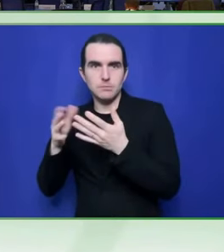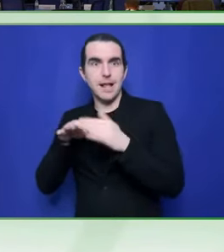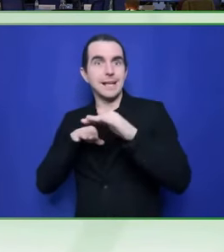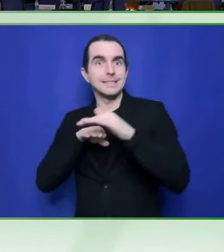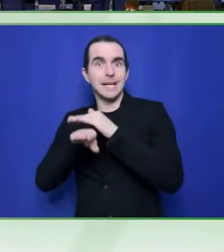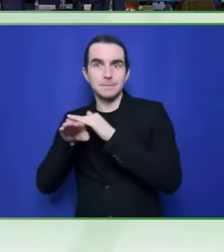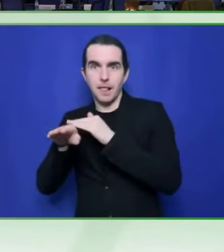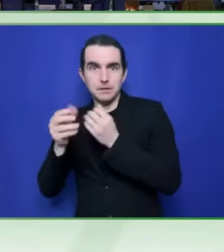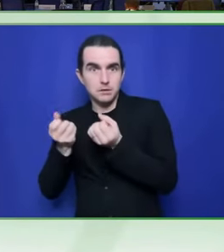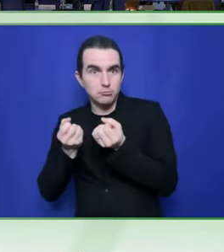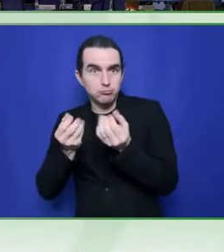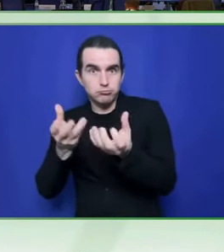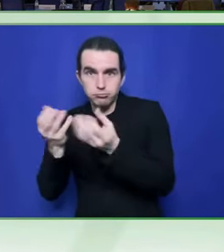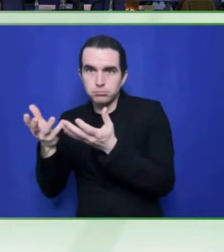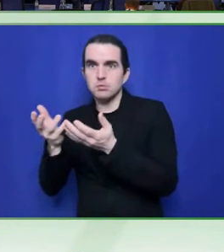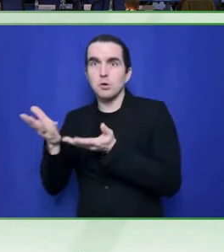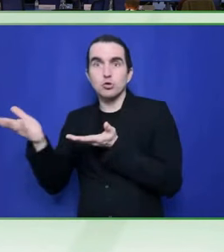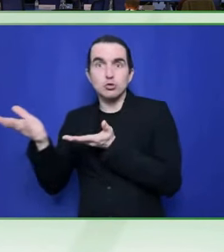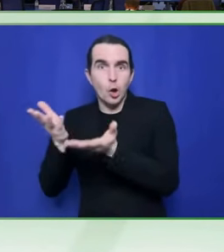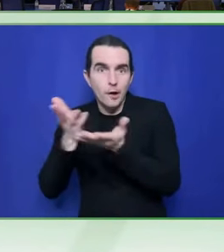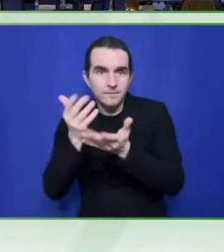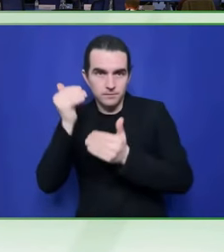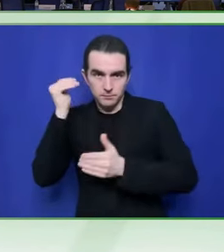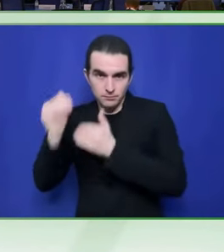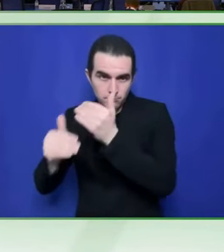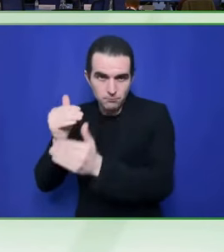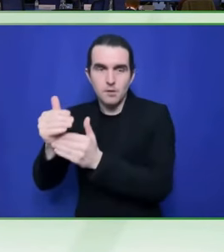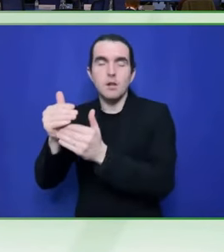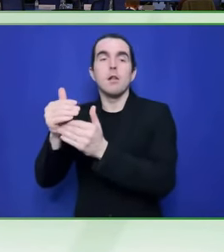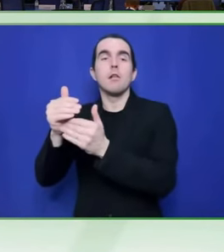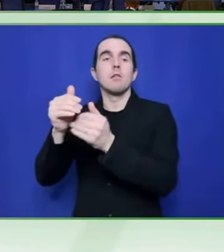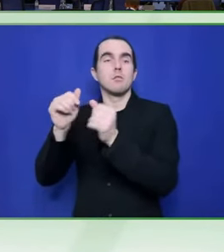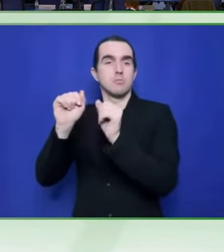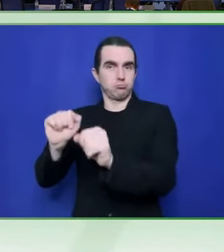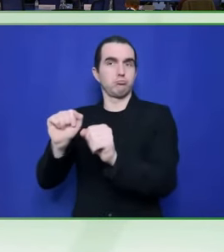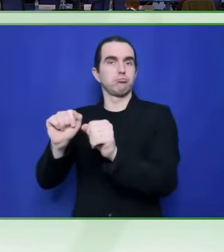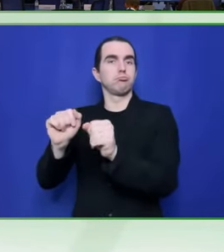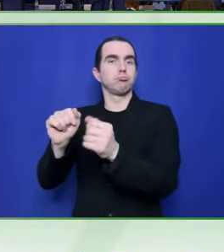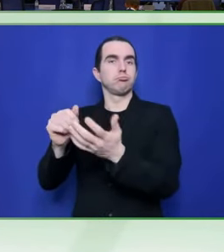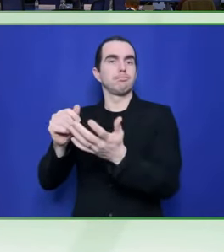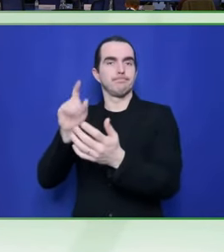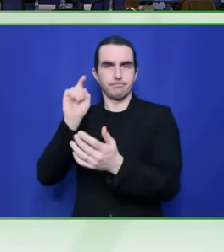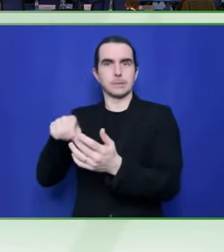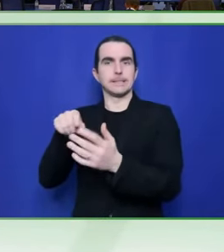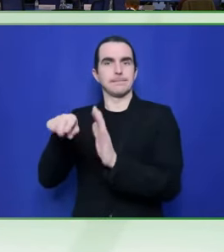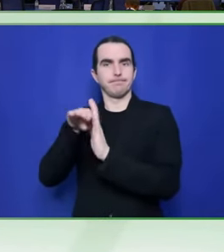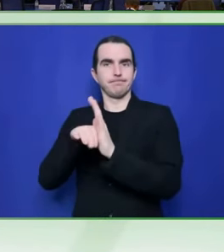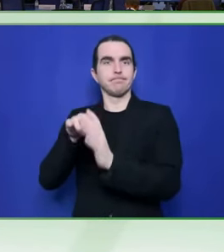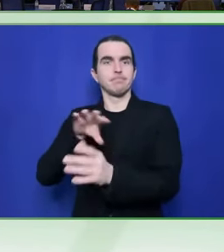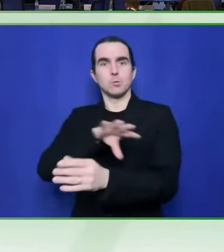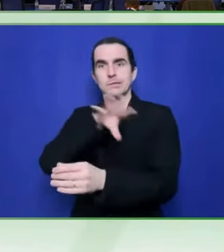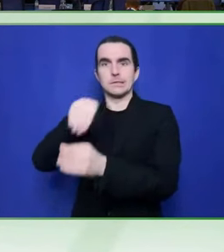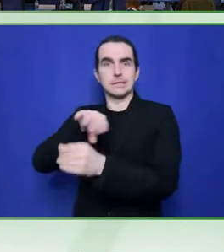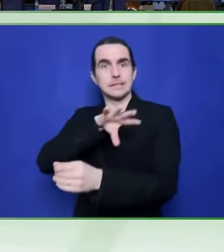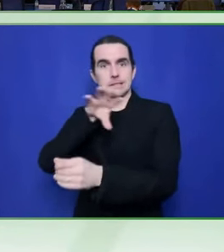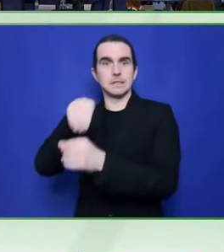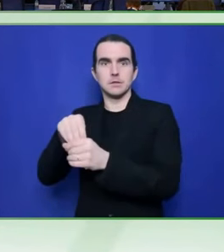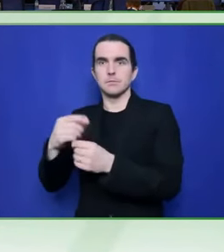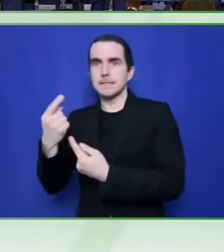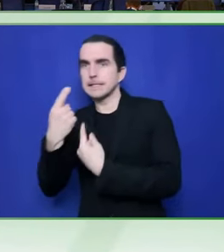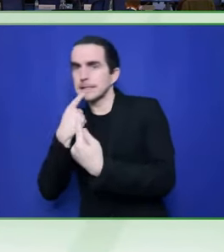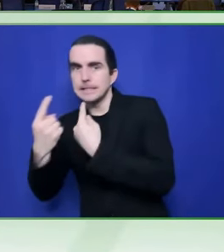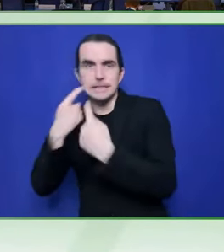country, but, uh, here in Asia, the people started to, to, to, to develop such a mechanisms,